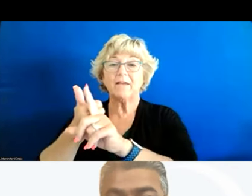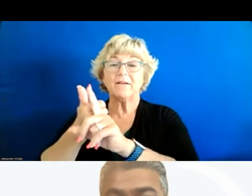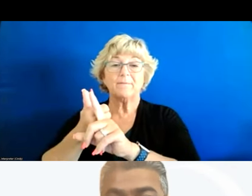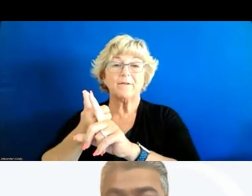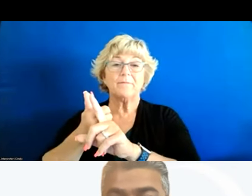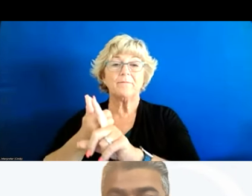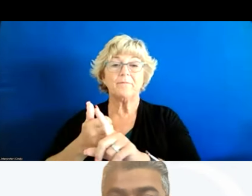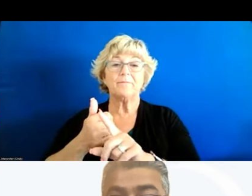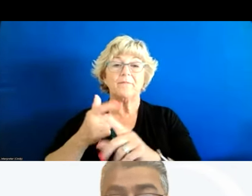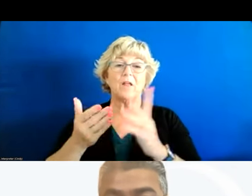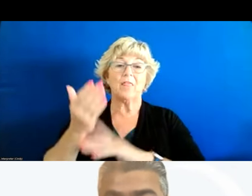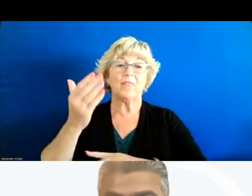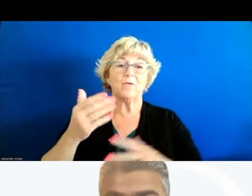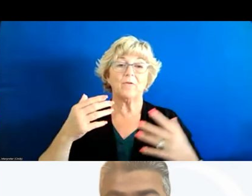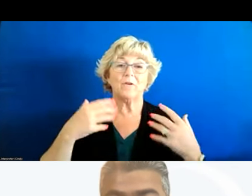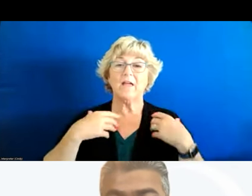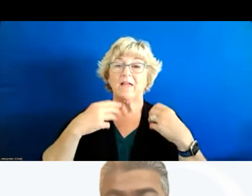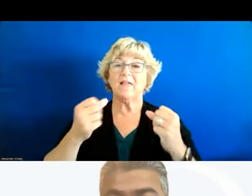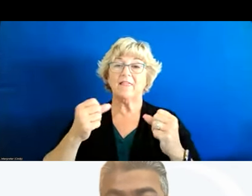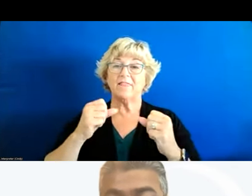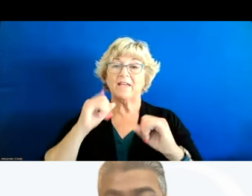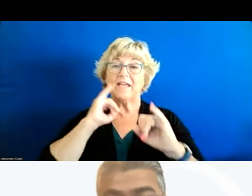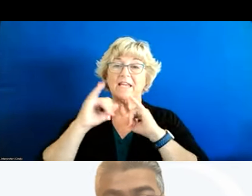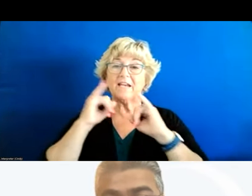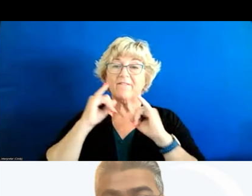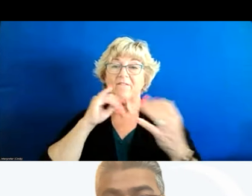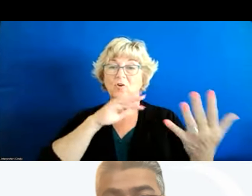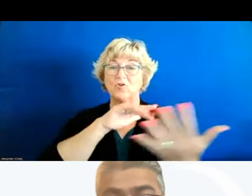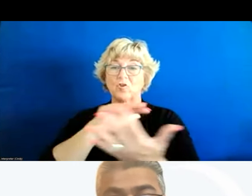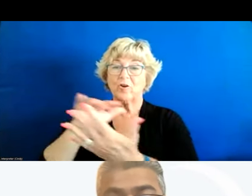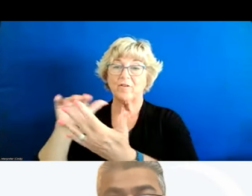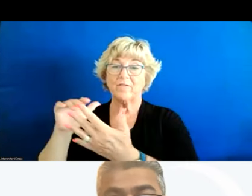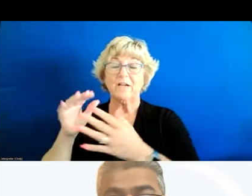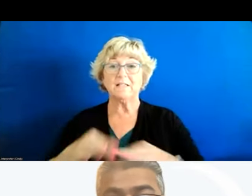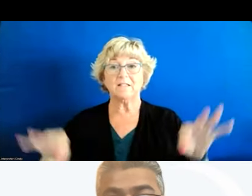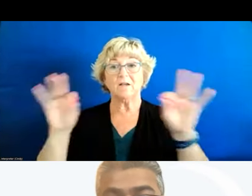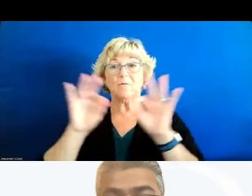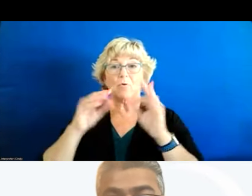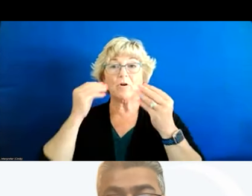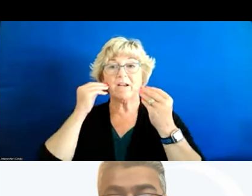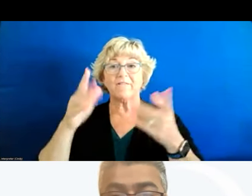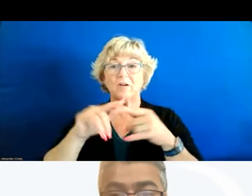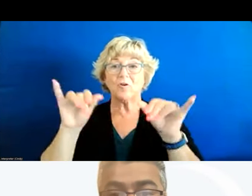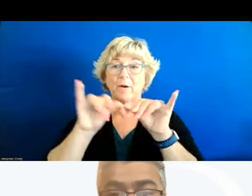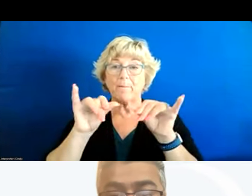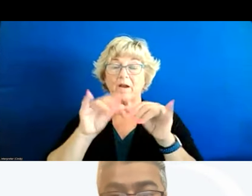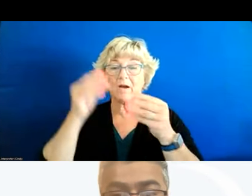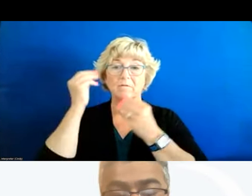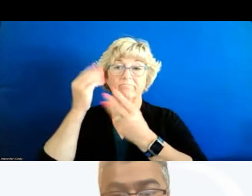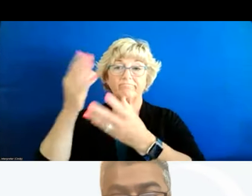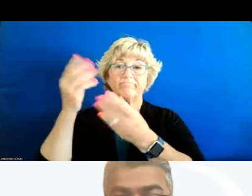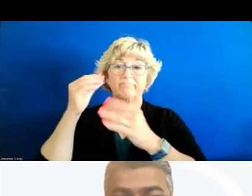available through the california health interview survey a really important tool uh to measure and report on